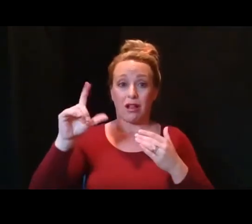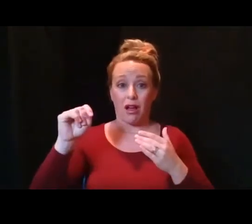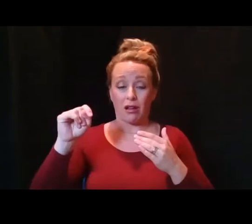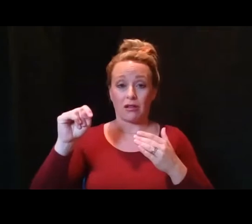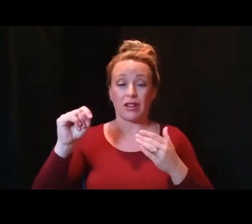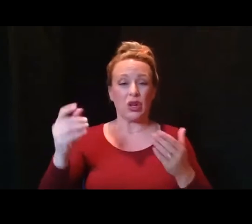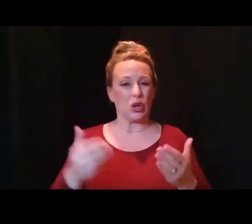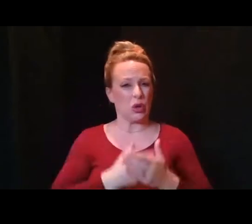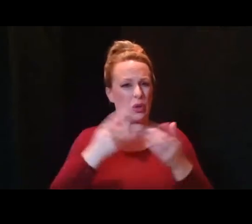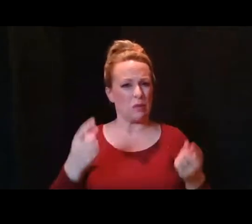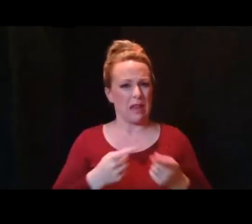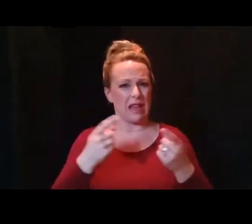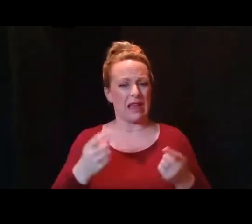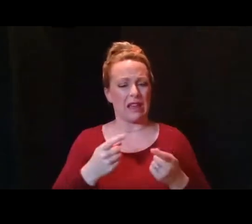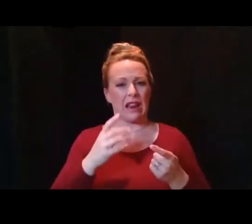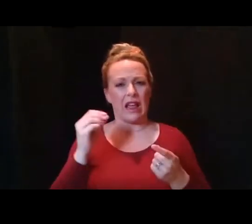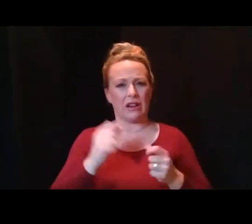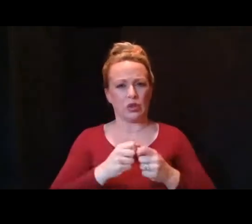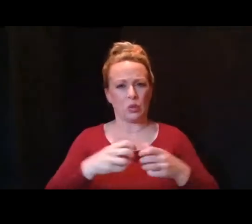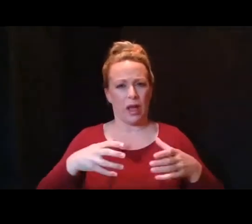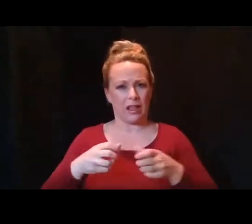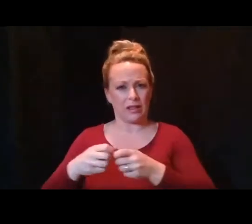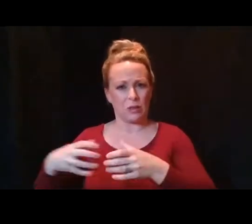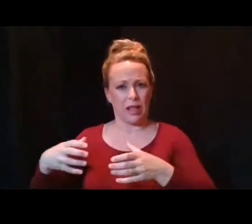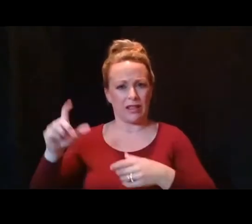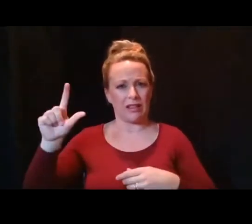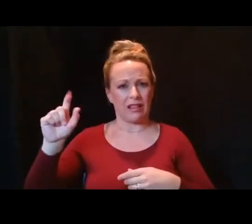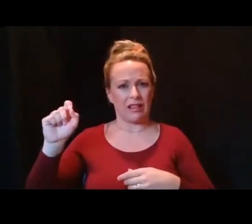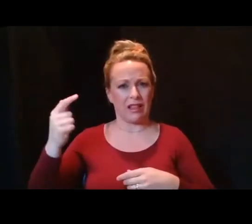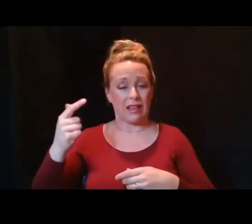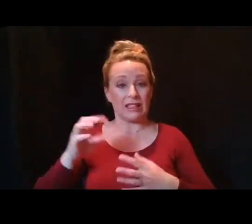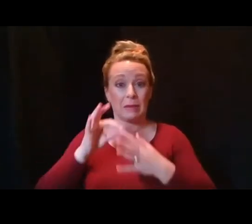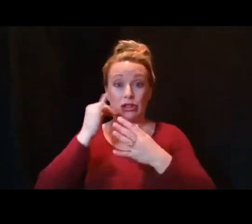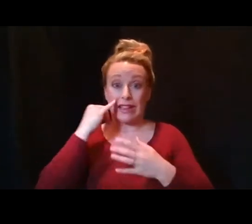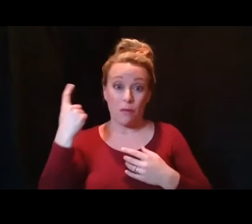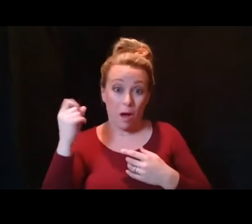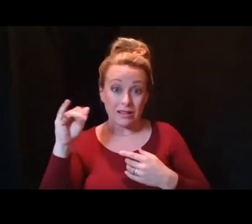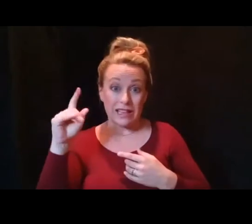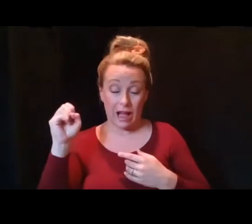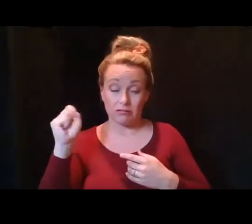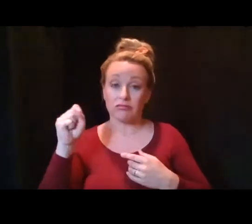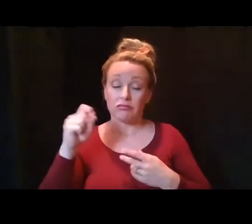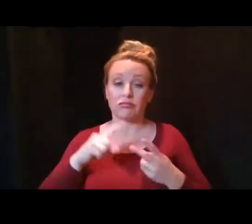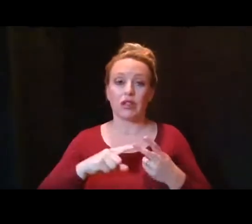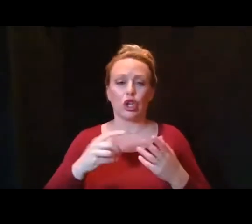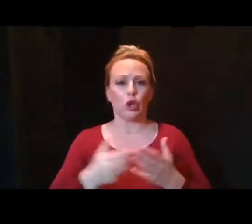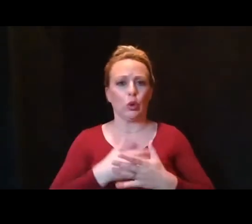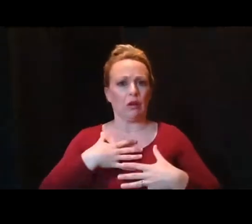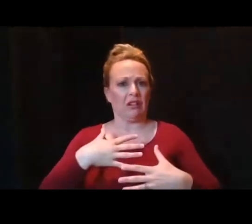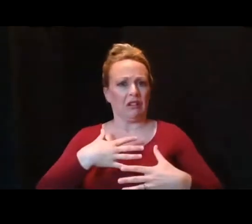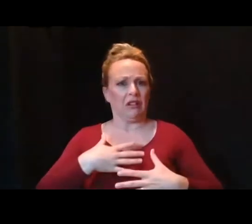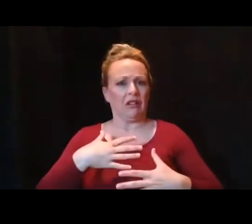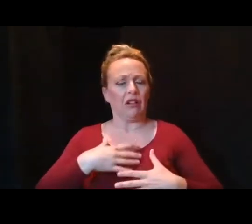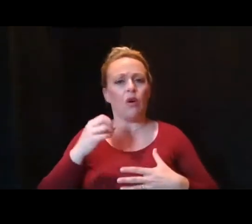pain and swelling in the legs, especially if it's only on one side, new shortness of breath or chest pain,